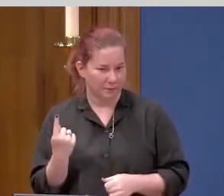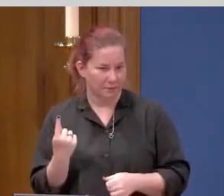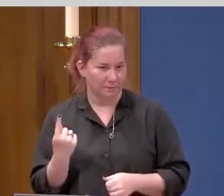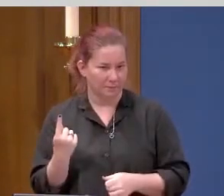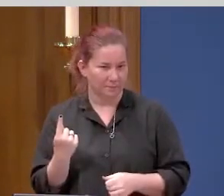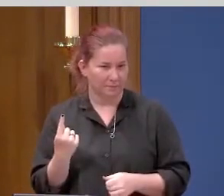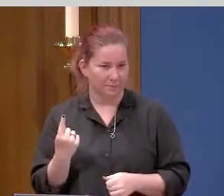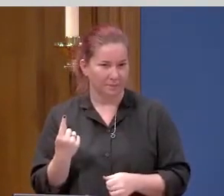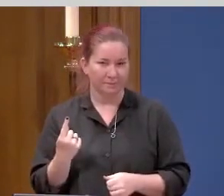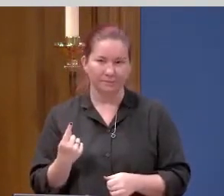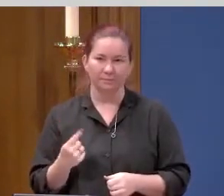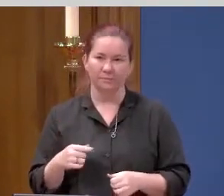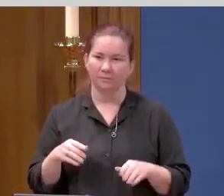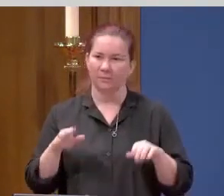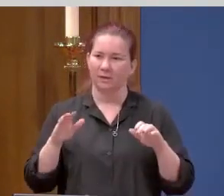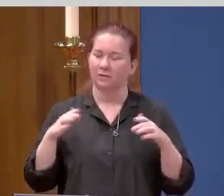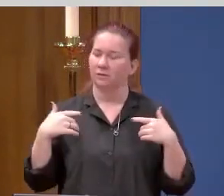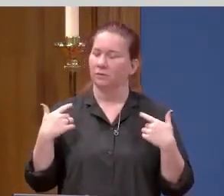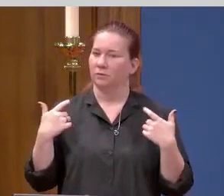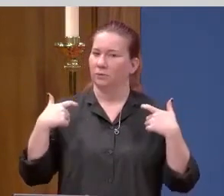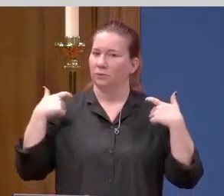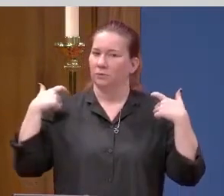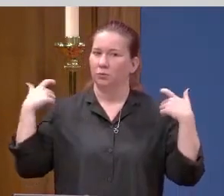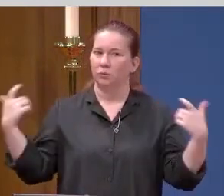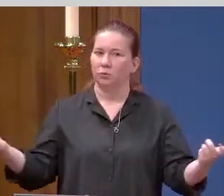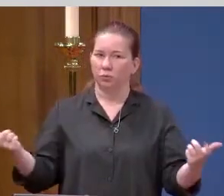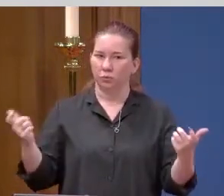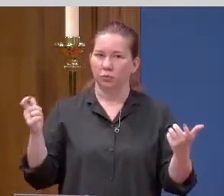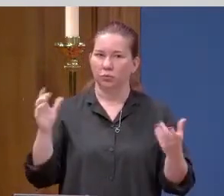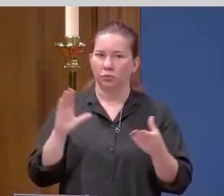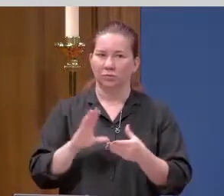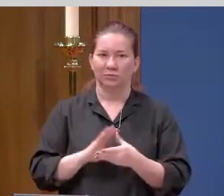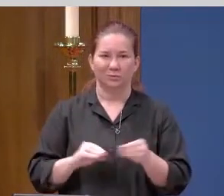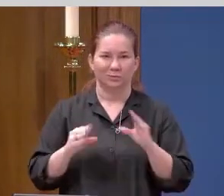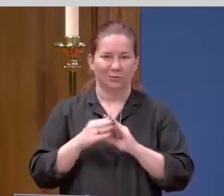It's a great and tremendous love story.